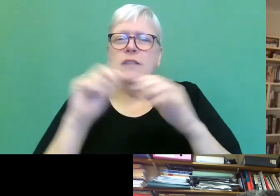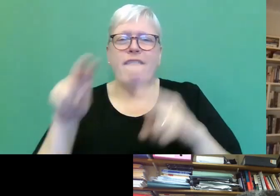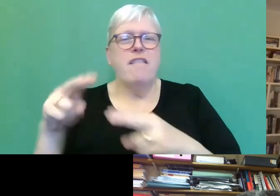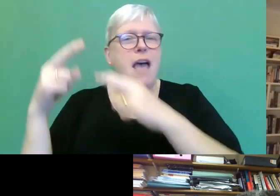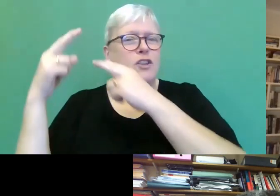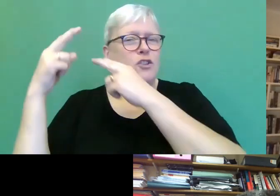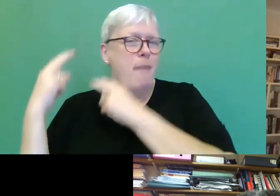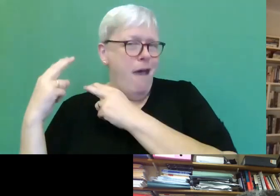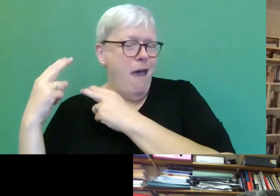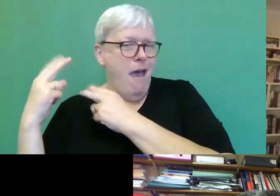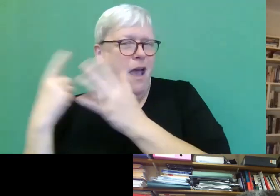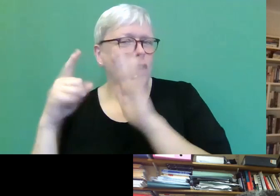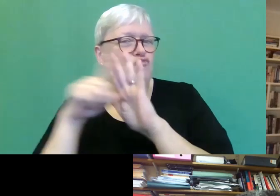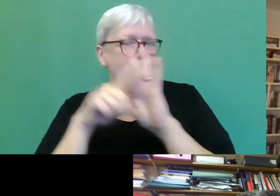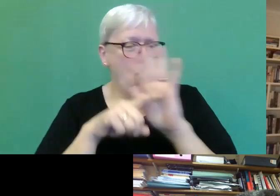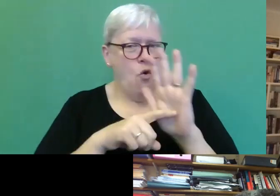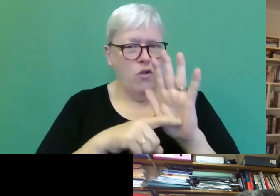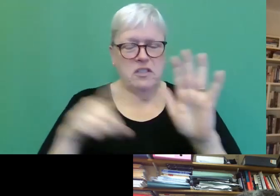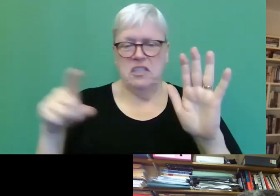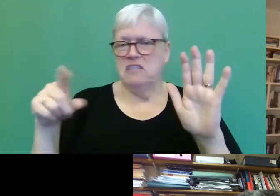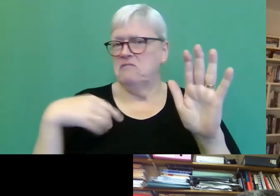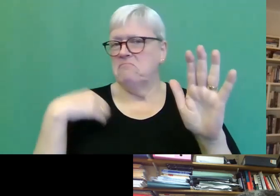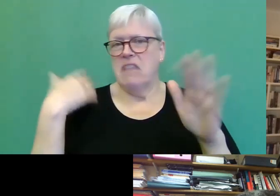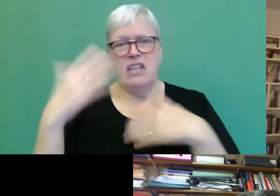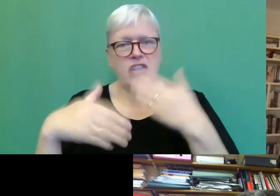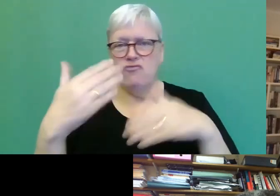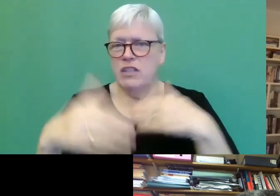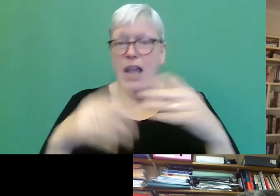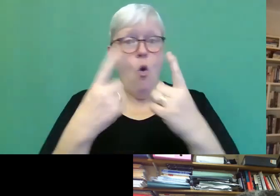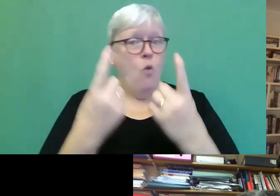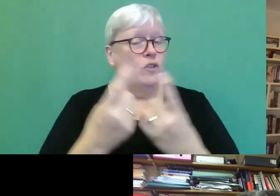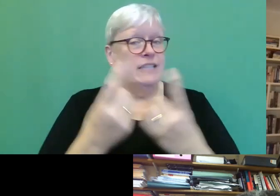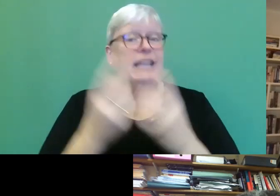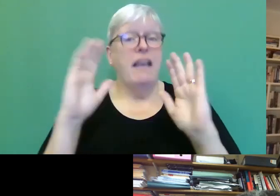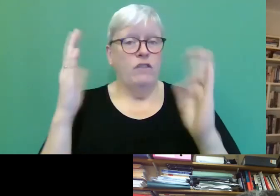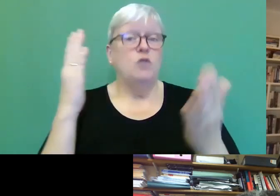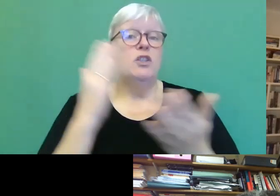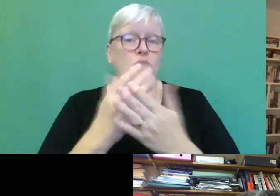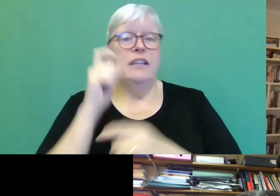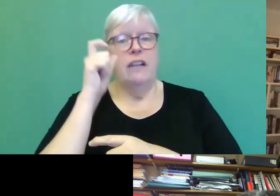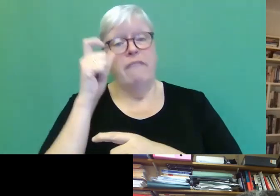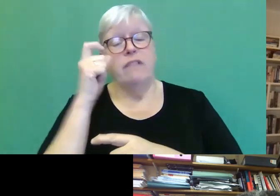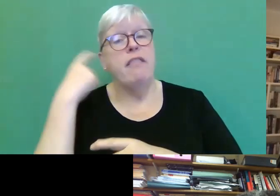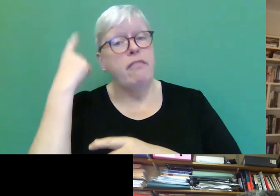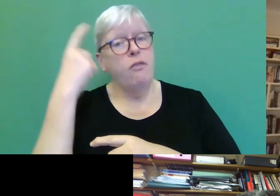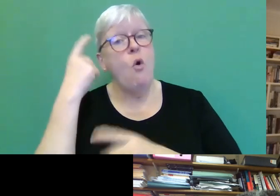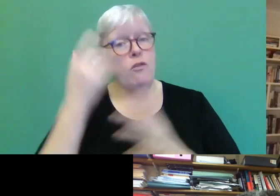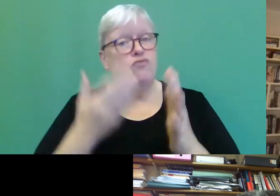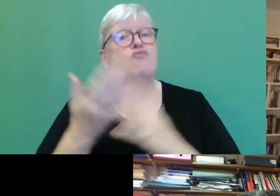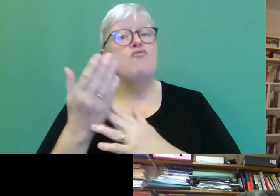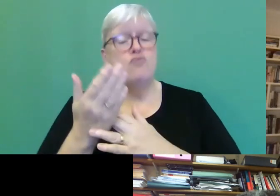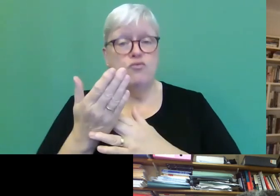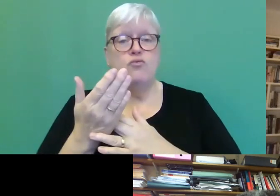the rules around using flashbacks, for instance? So all of those things have to be really carefully thought through. Um,